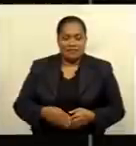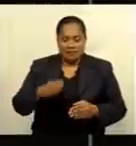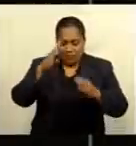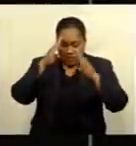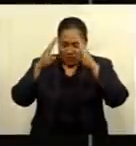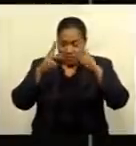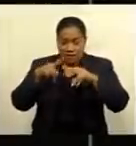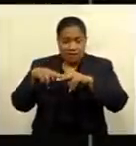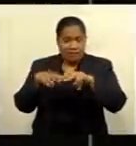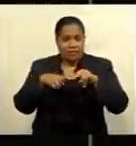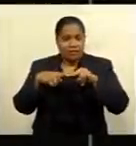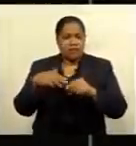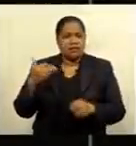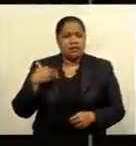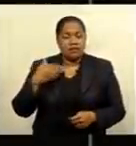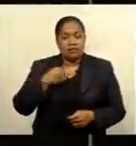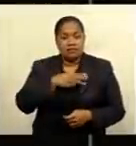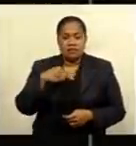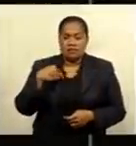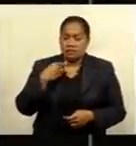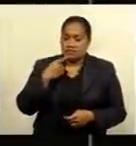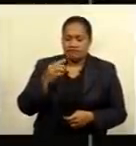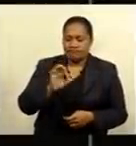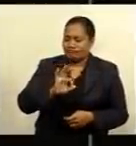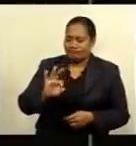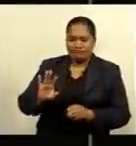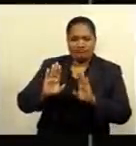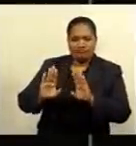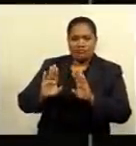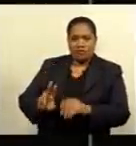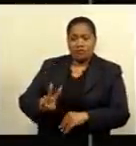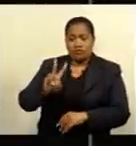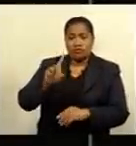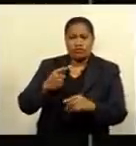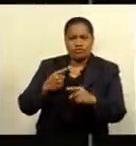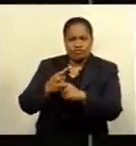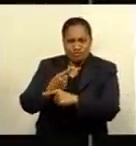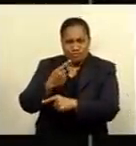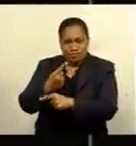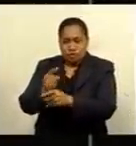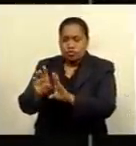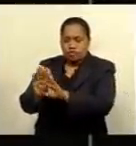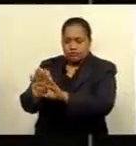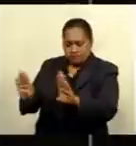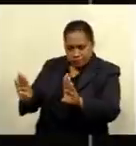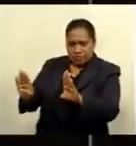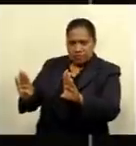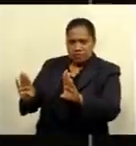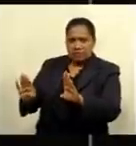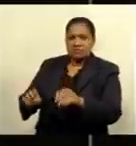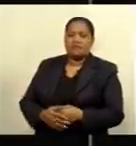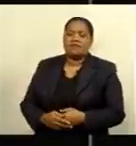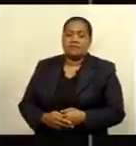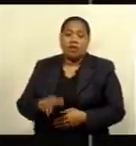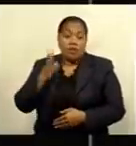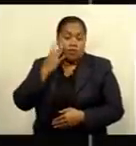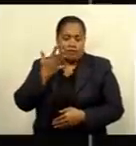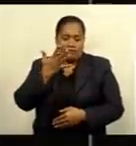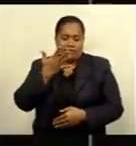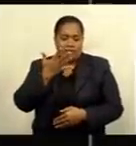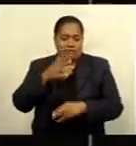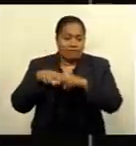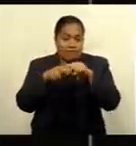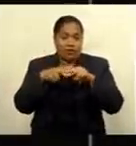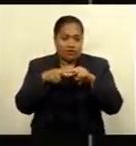The health ministry says it will not wait for the two-week buffer to reopen containment borders once Fiji vaccinates 60%